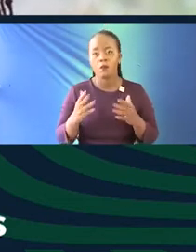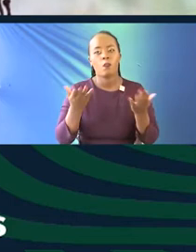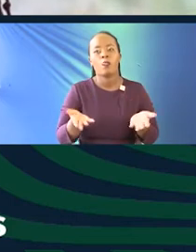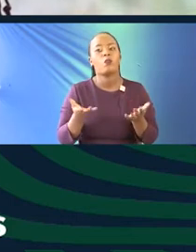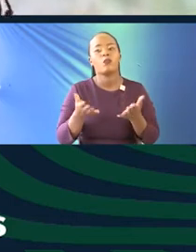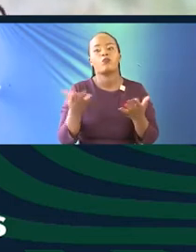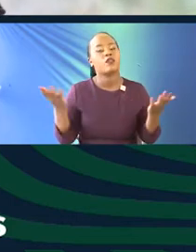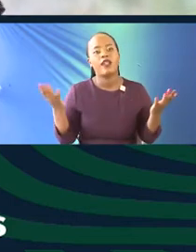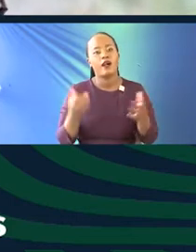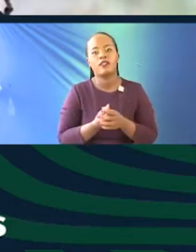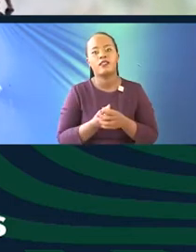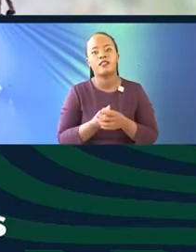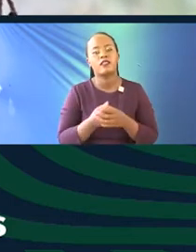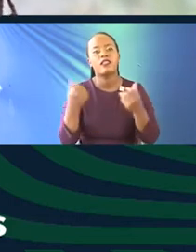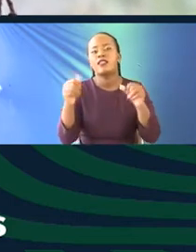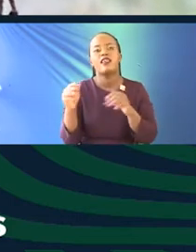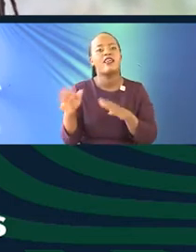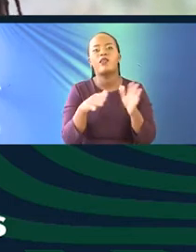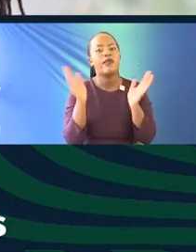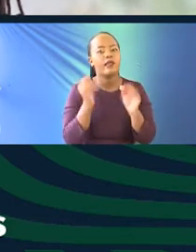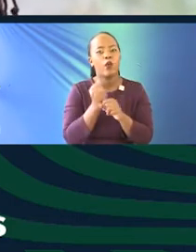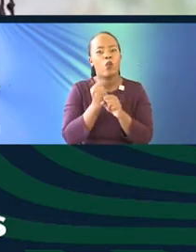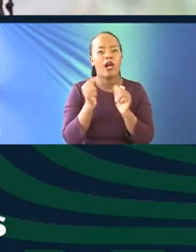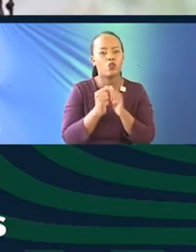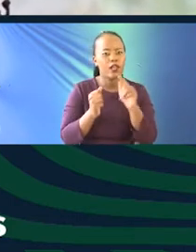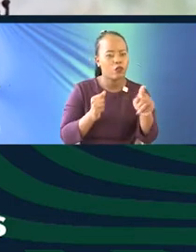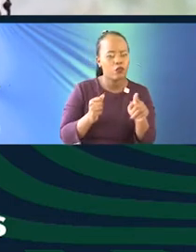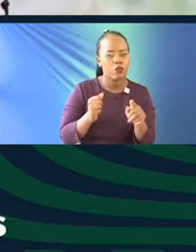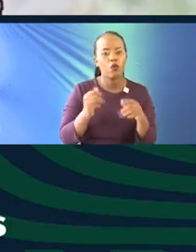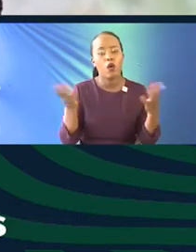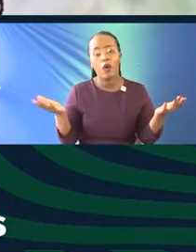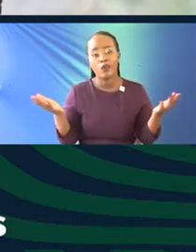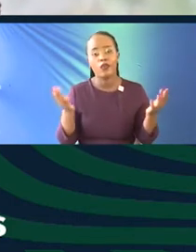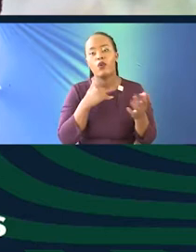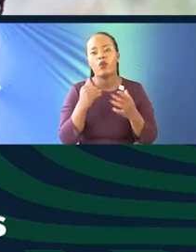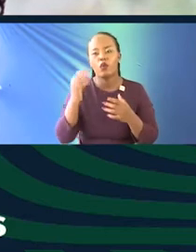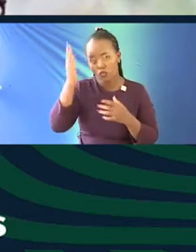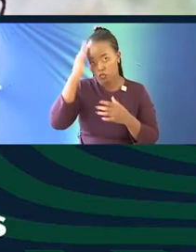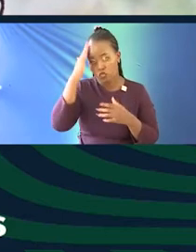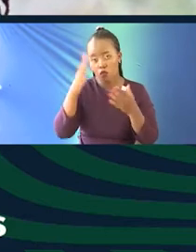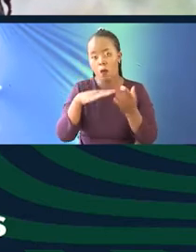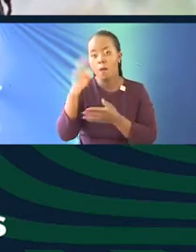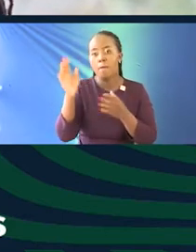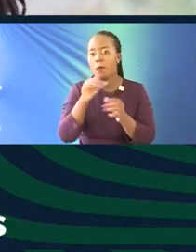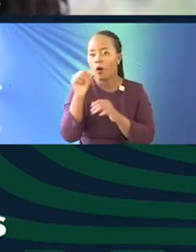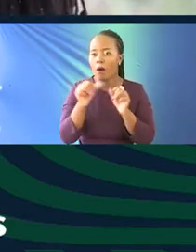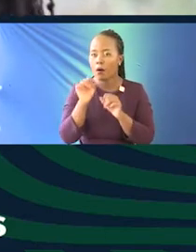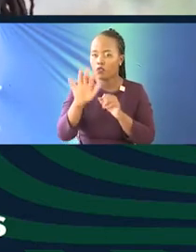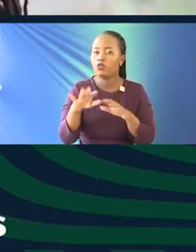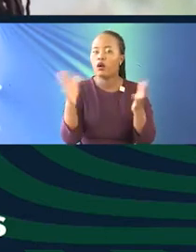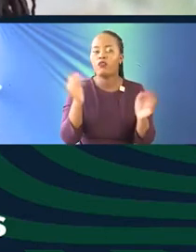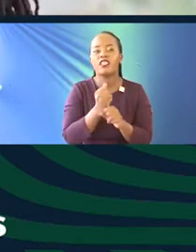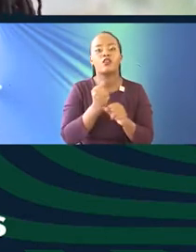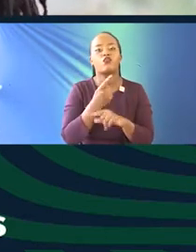How, how, you know, is there any way they might work with you or they might work to find out with you how they could